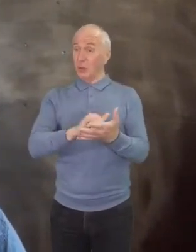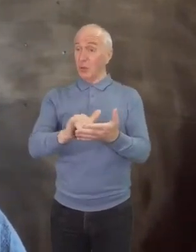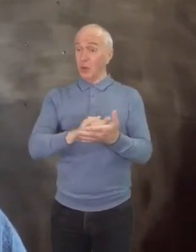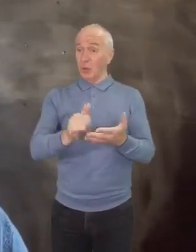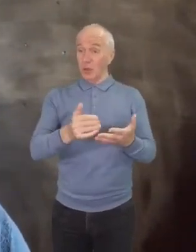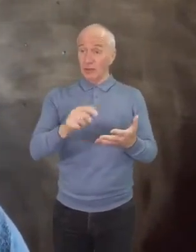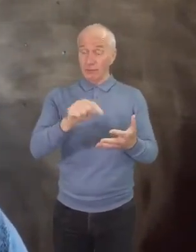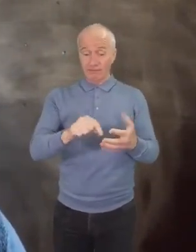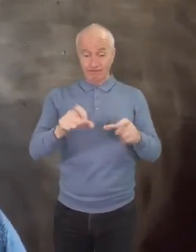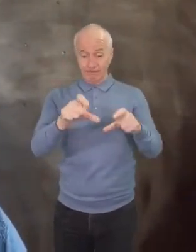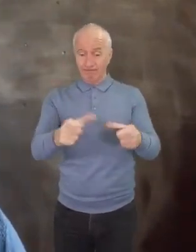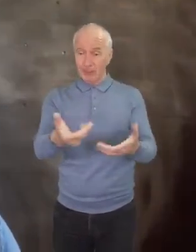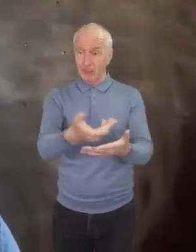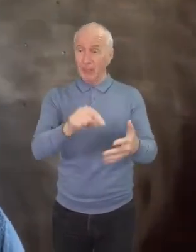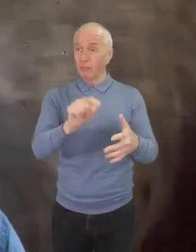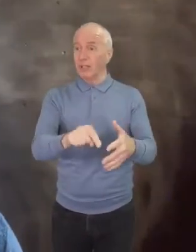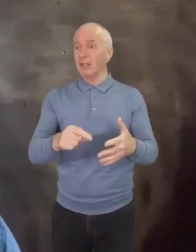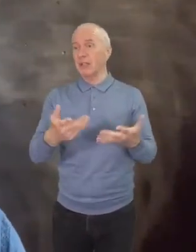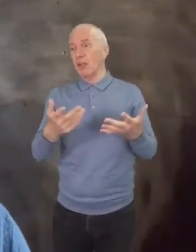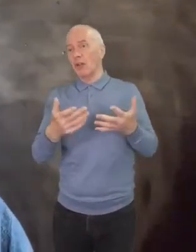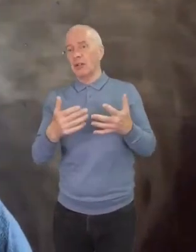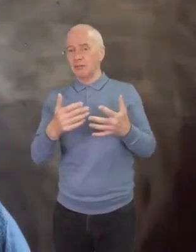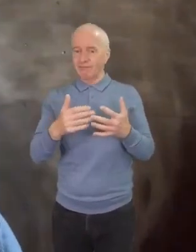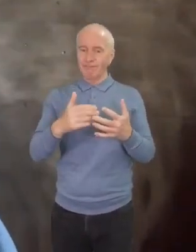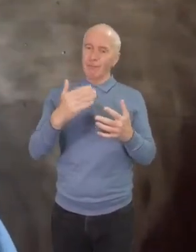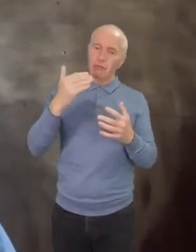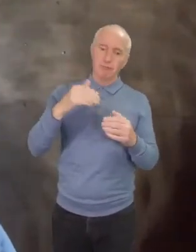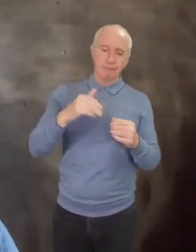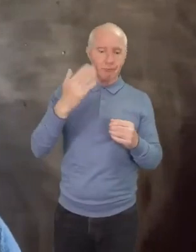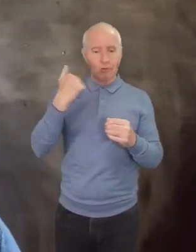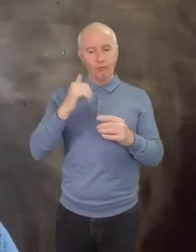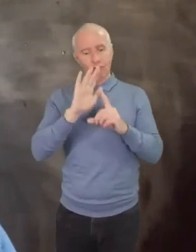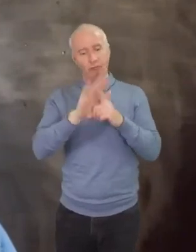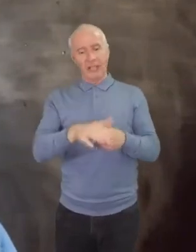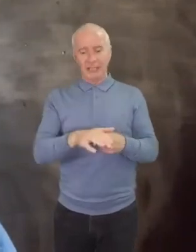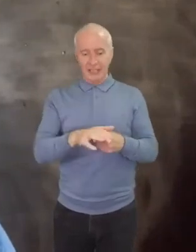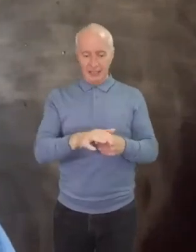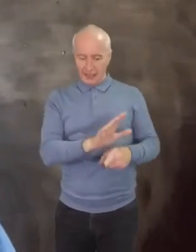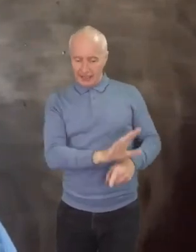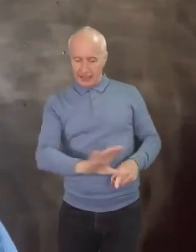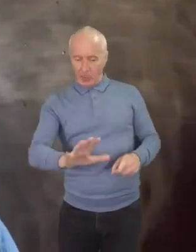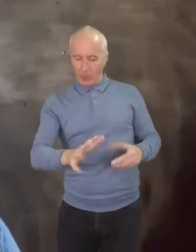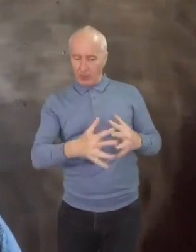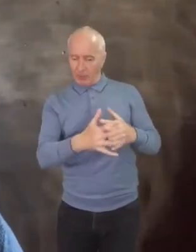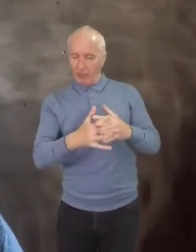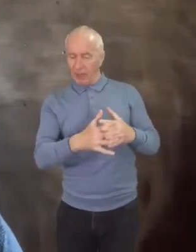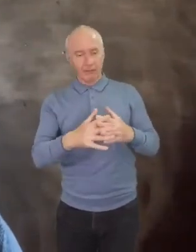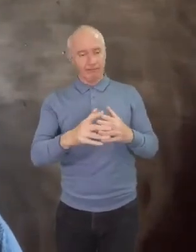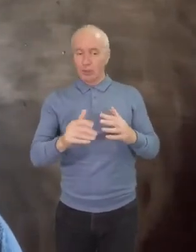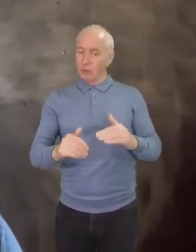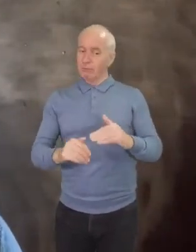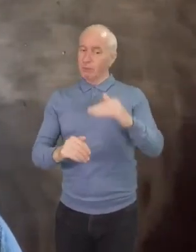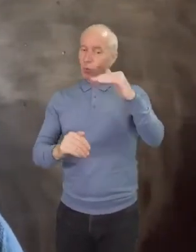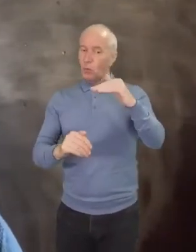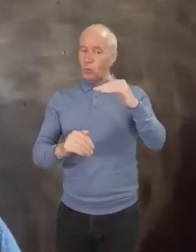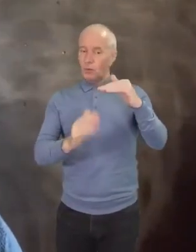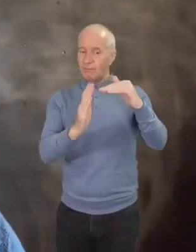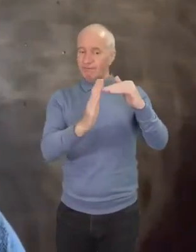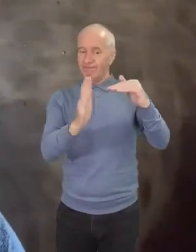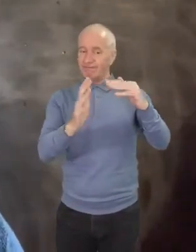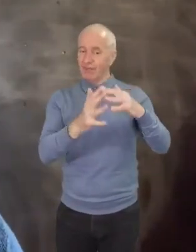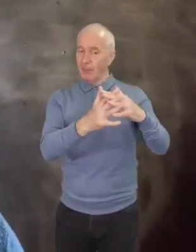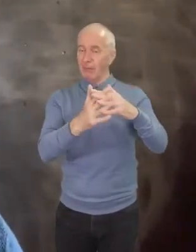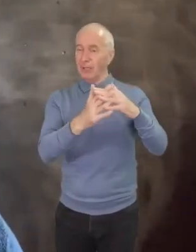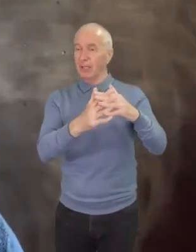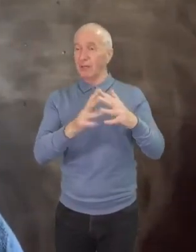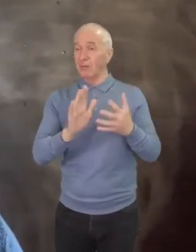racist South, but the supposedly progressive northern US. Racism both intrigued,